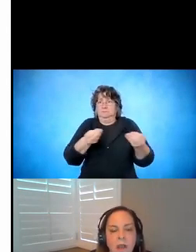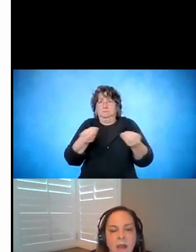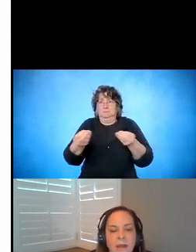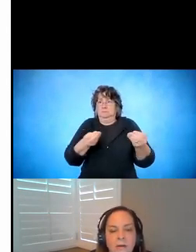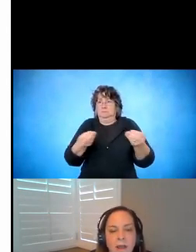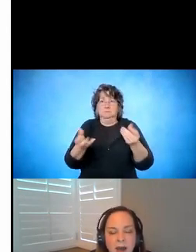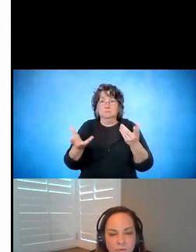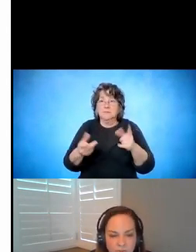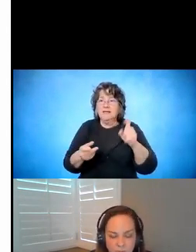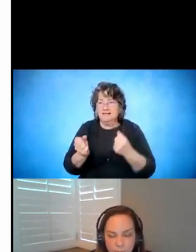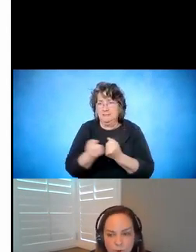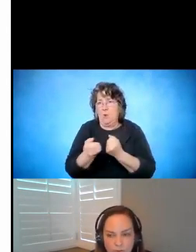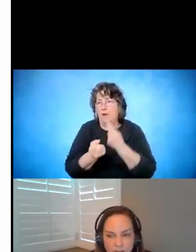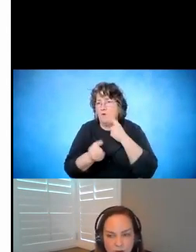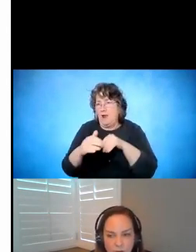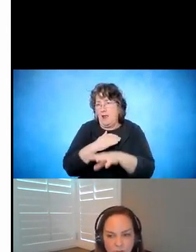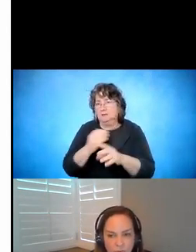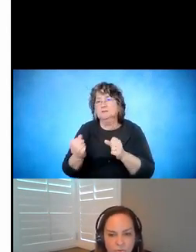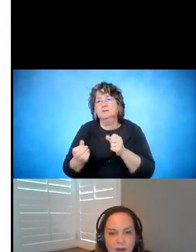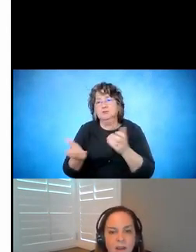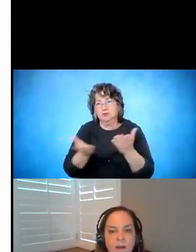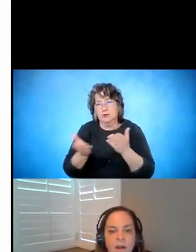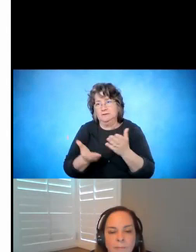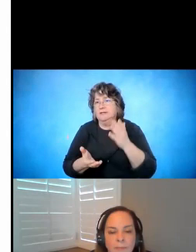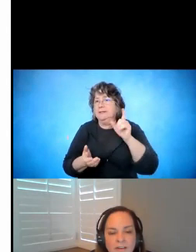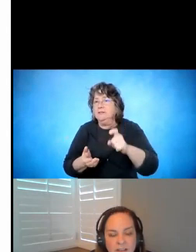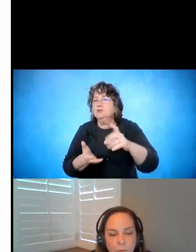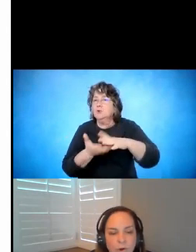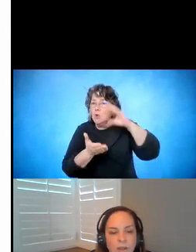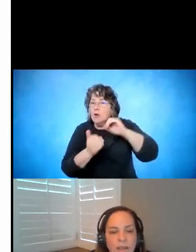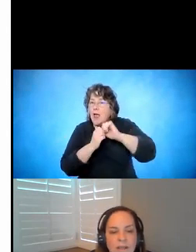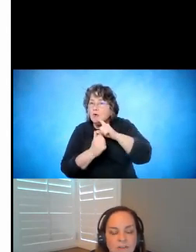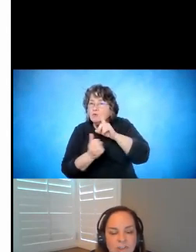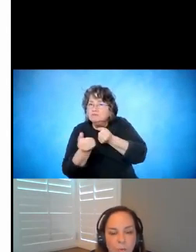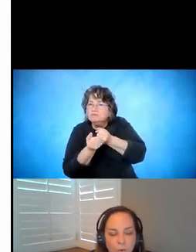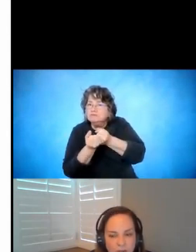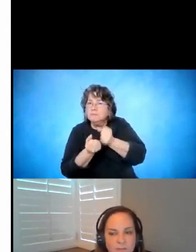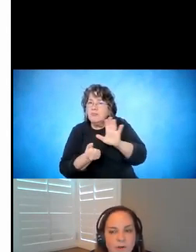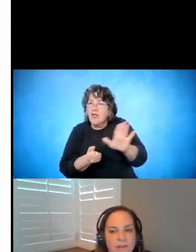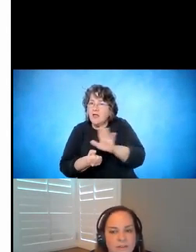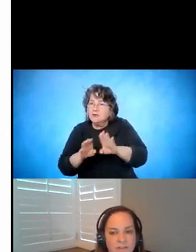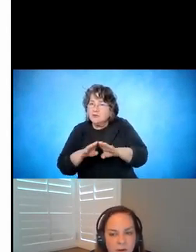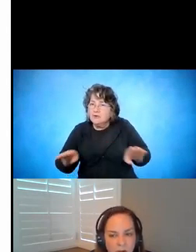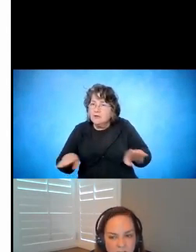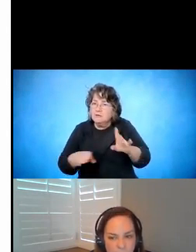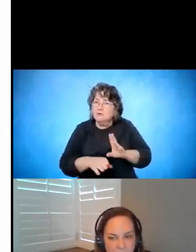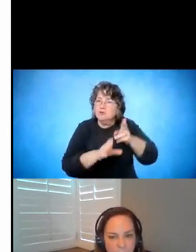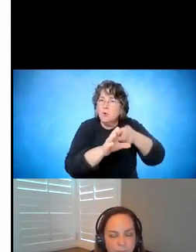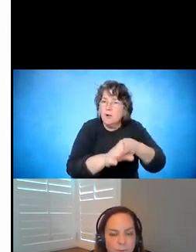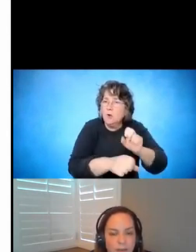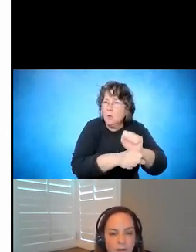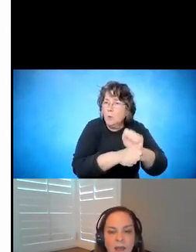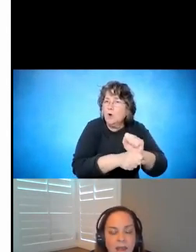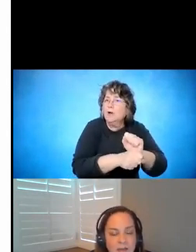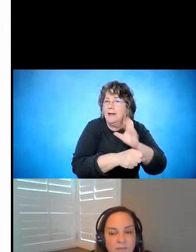and how to support their children as they were going into work experiences and on into paid